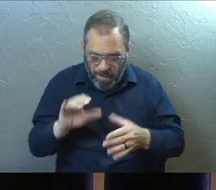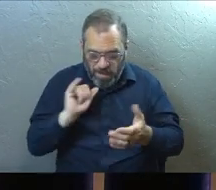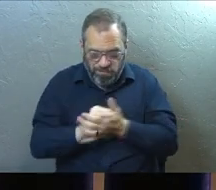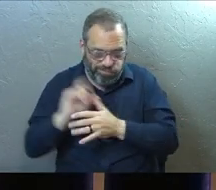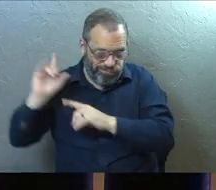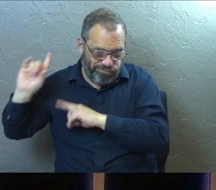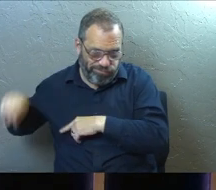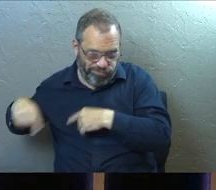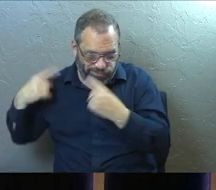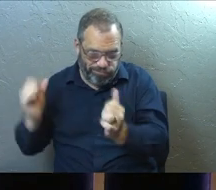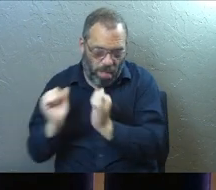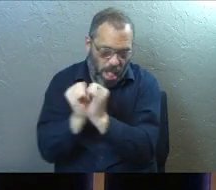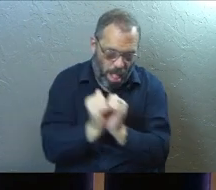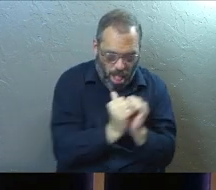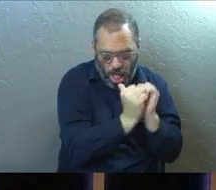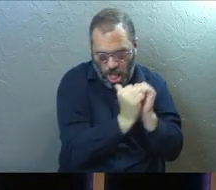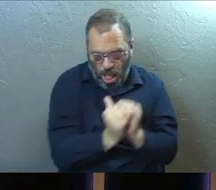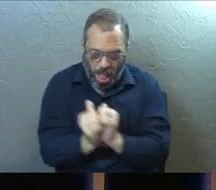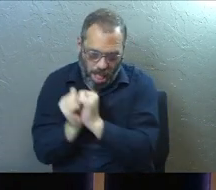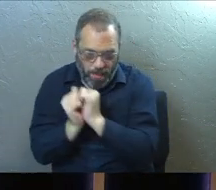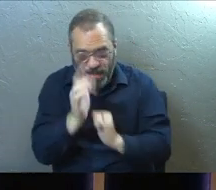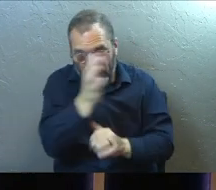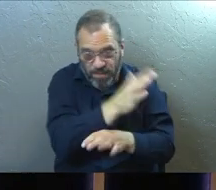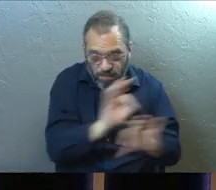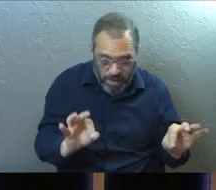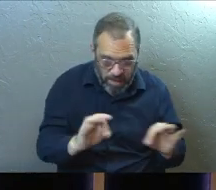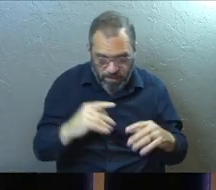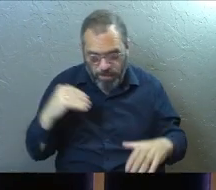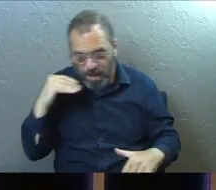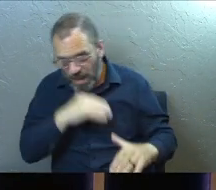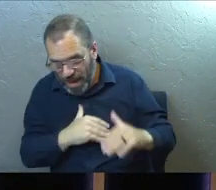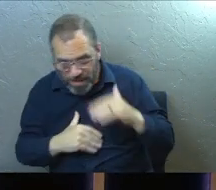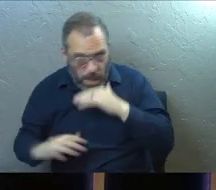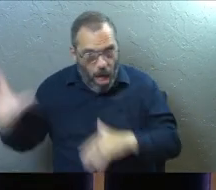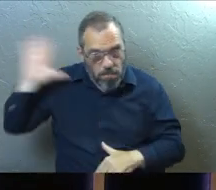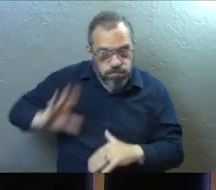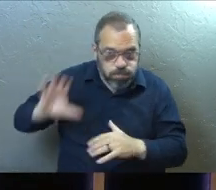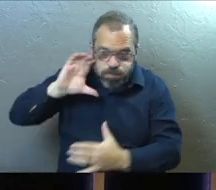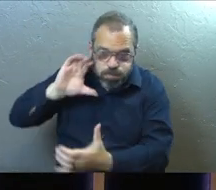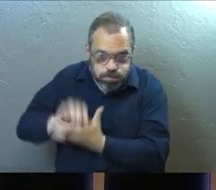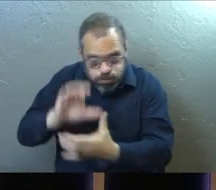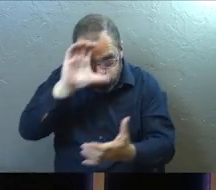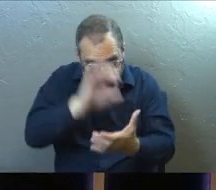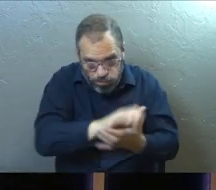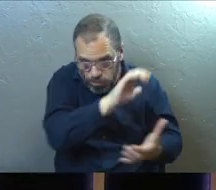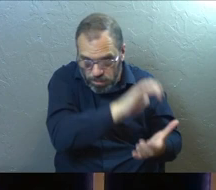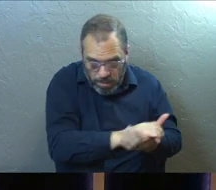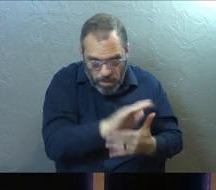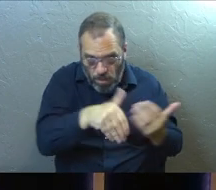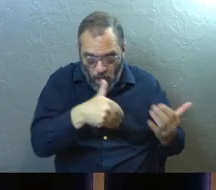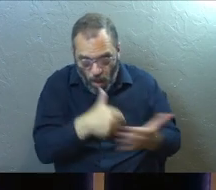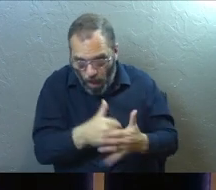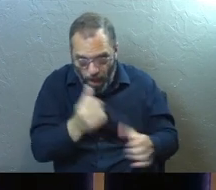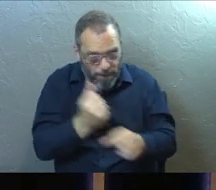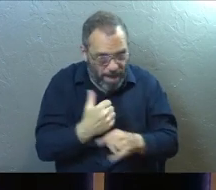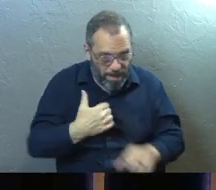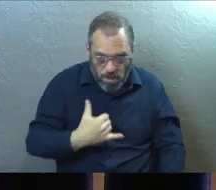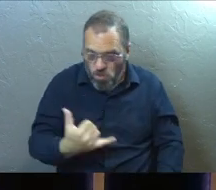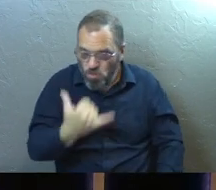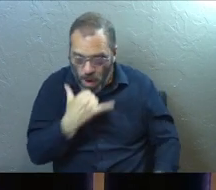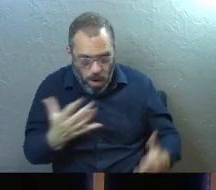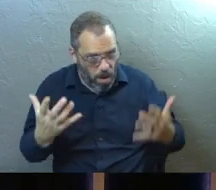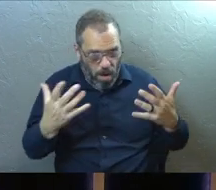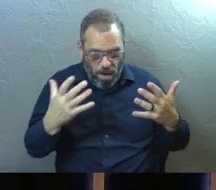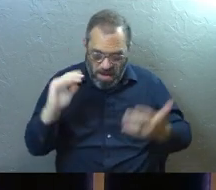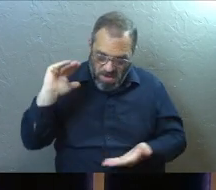tie me up in knots. His freedom from the lies that I used to believe, and those things made me wrong